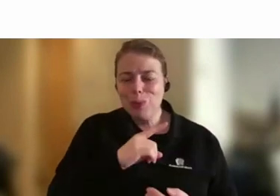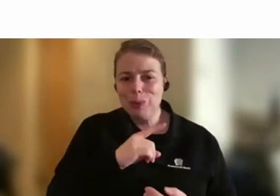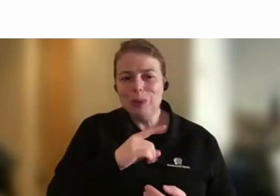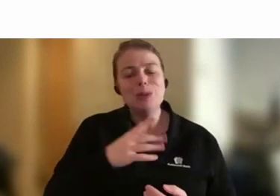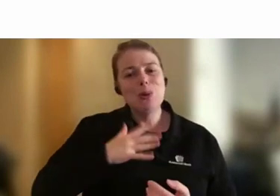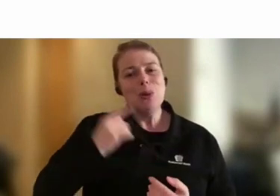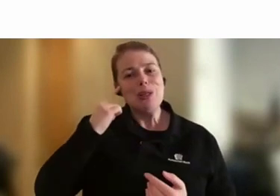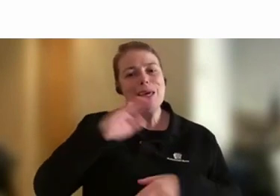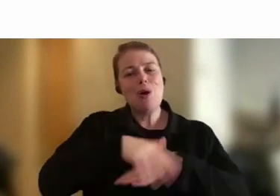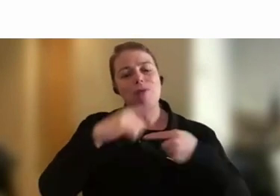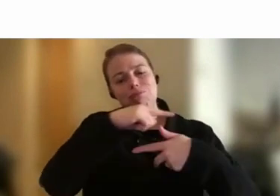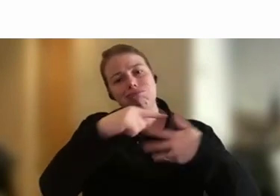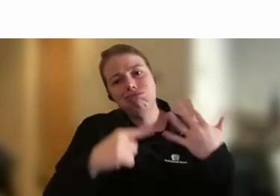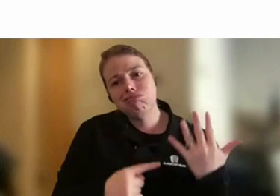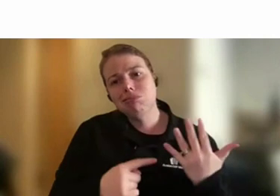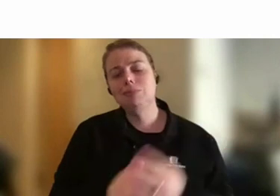considered when we're looking at this.